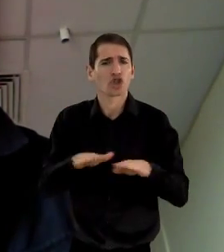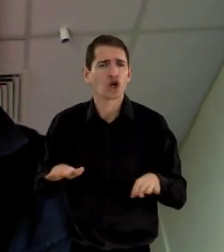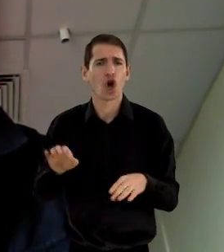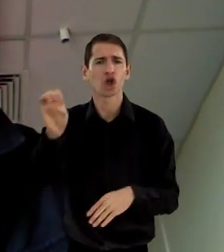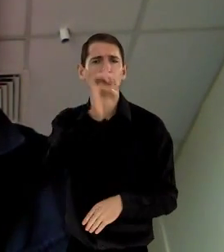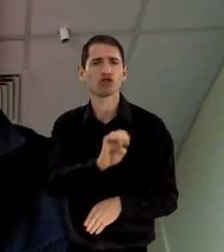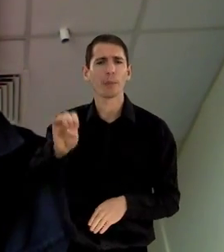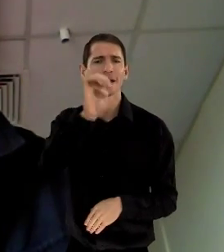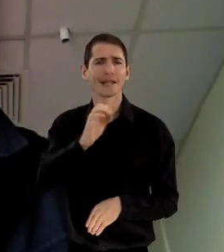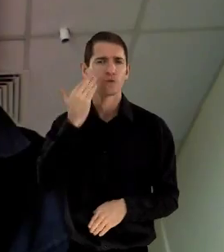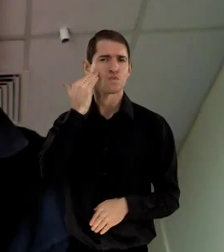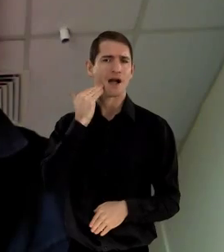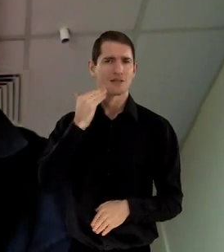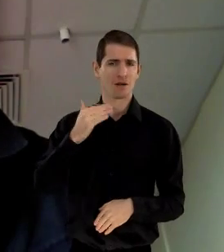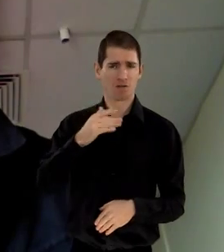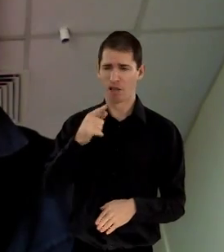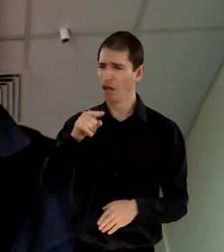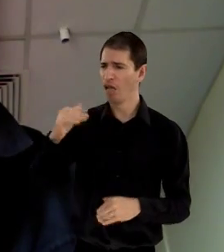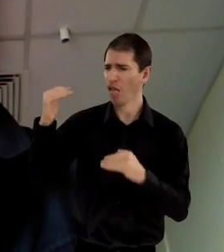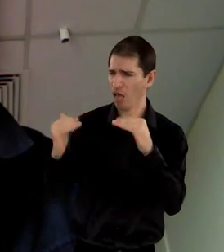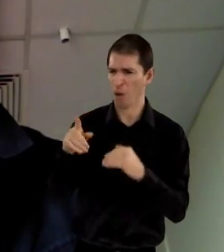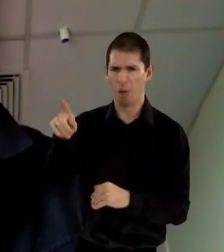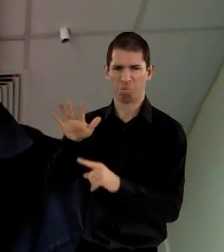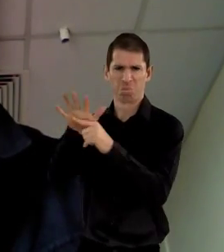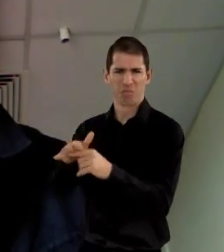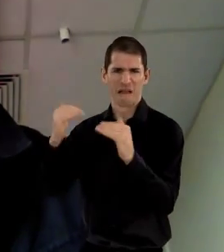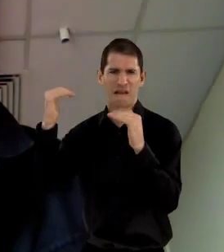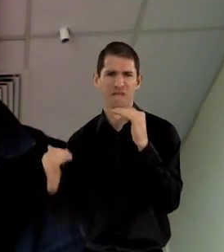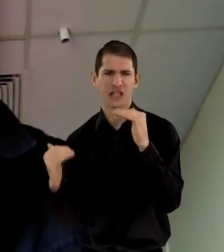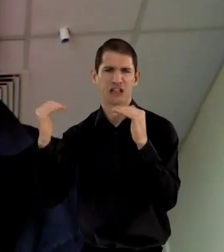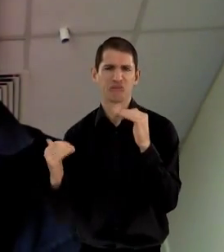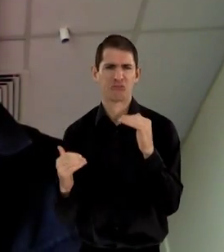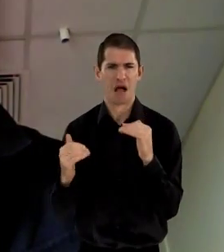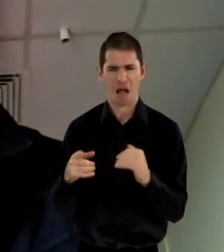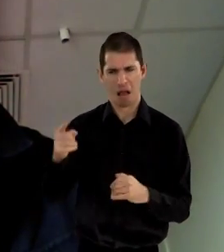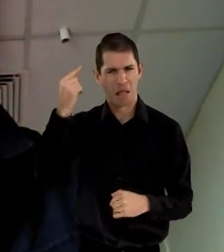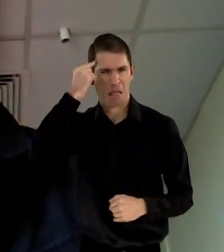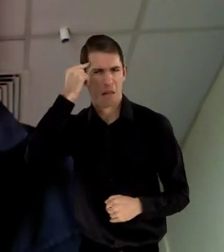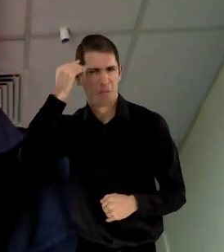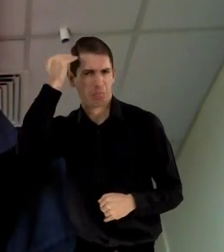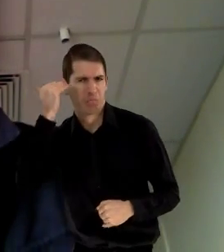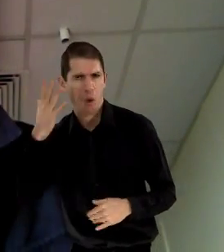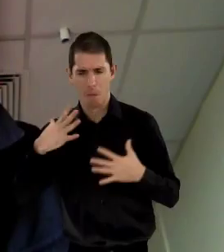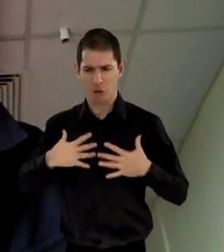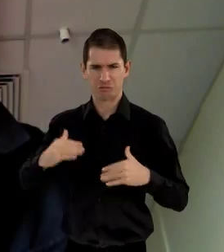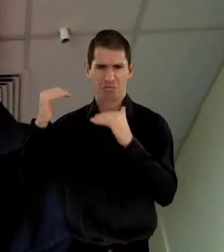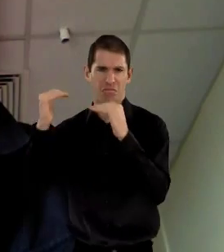black people and any non-European Aryan race were considered